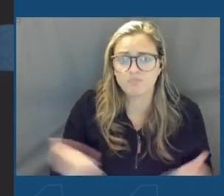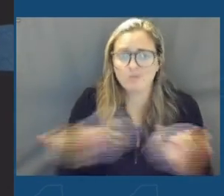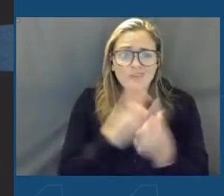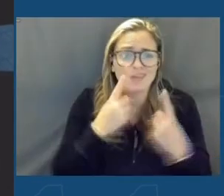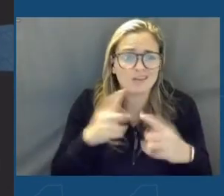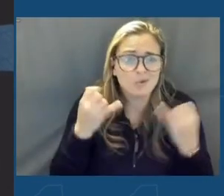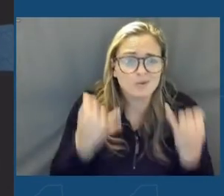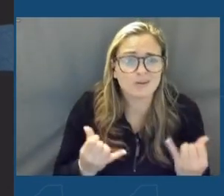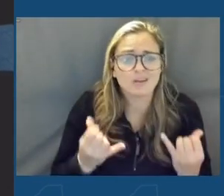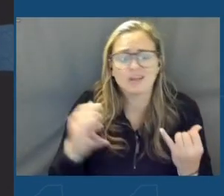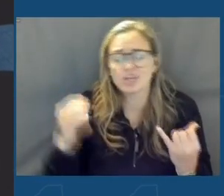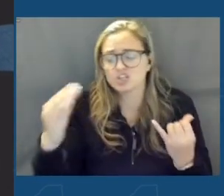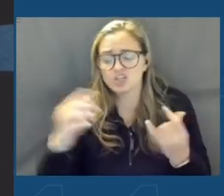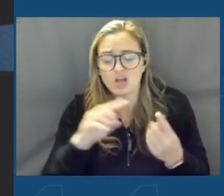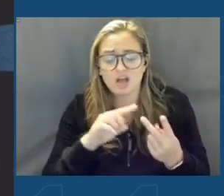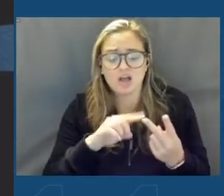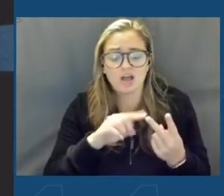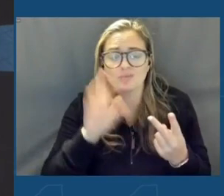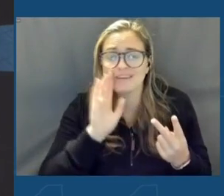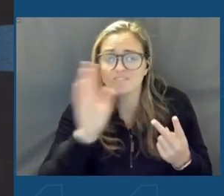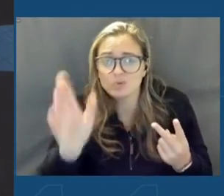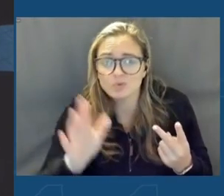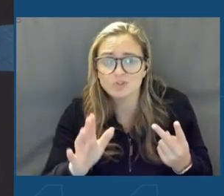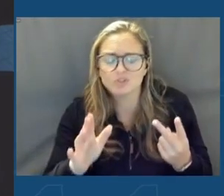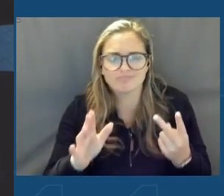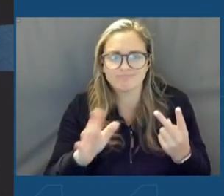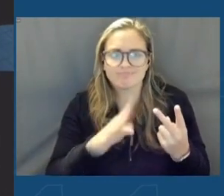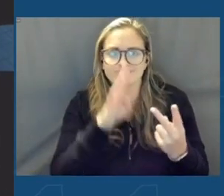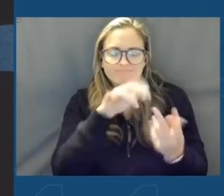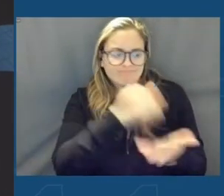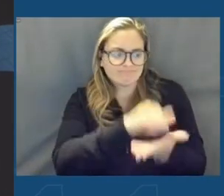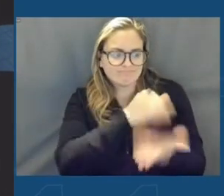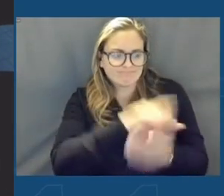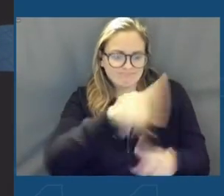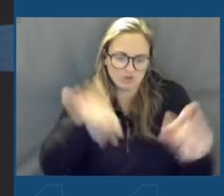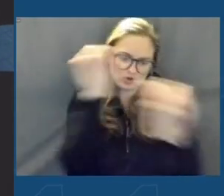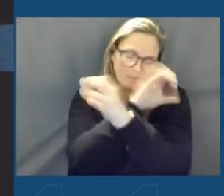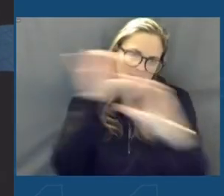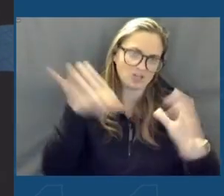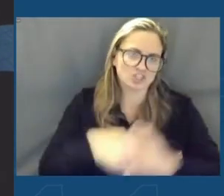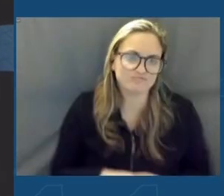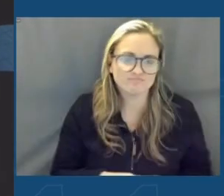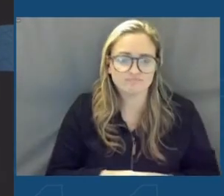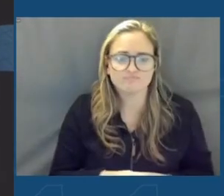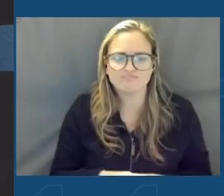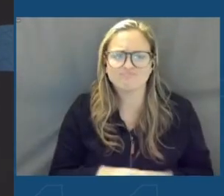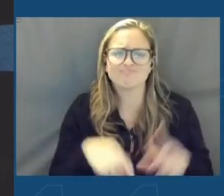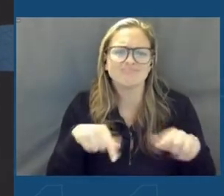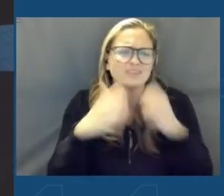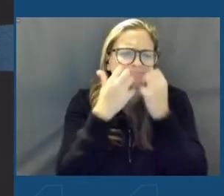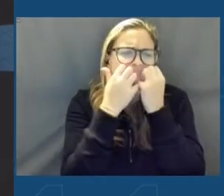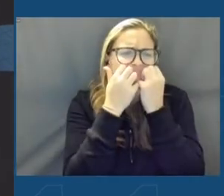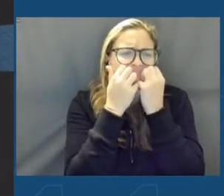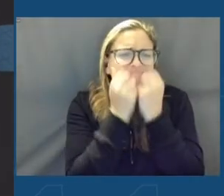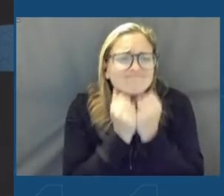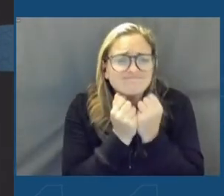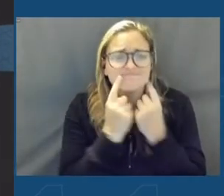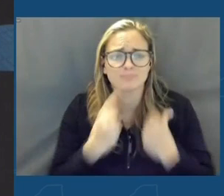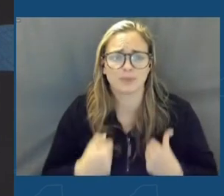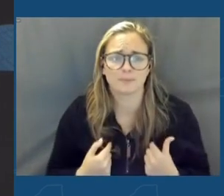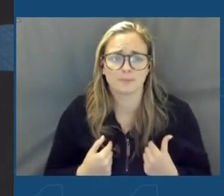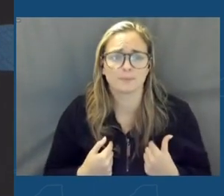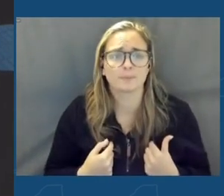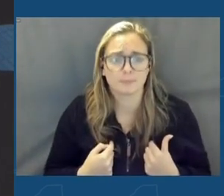with jobs and a future we could never imagine. Now, this has been a passion of mine, a passion.